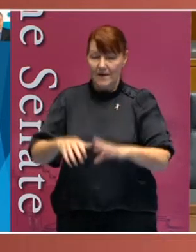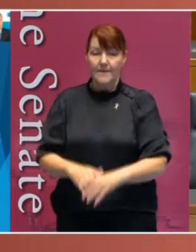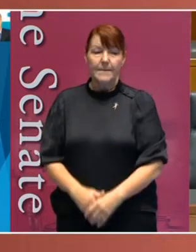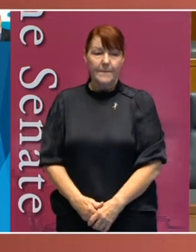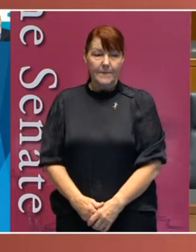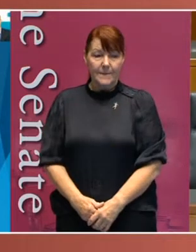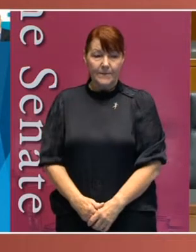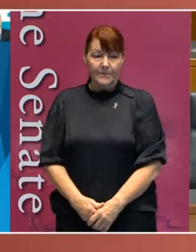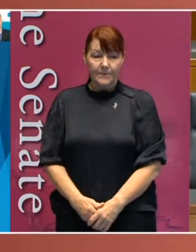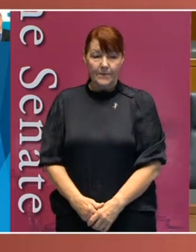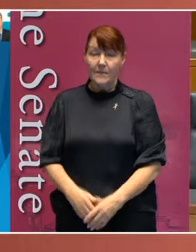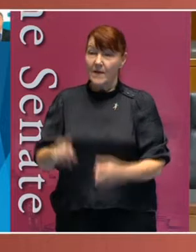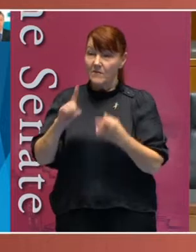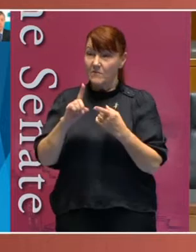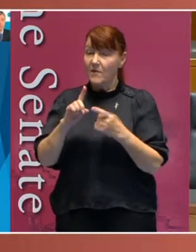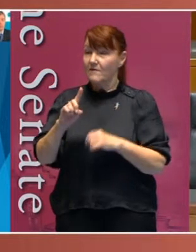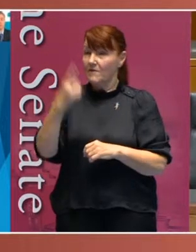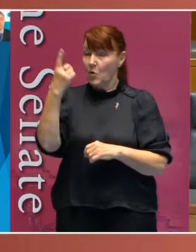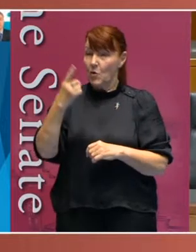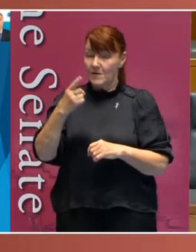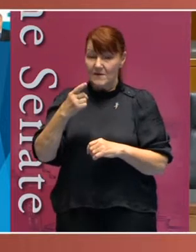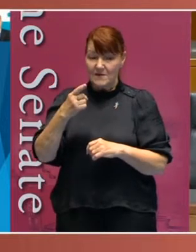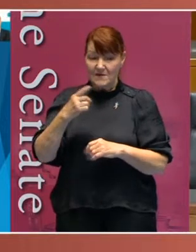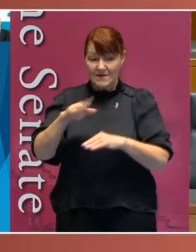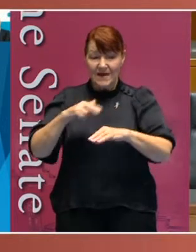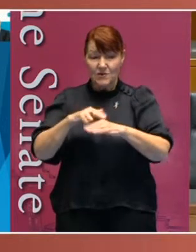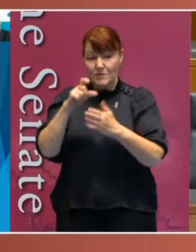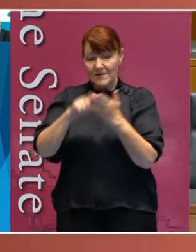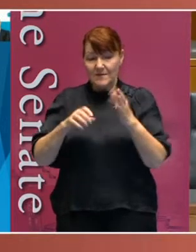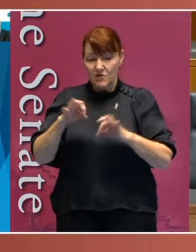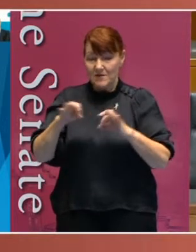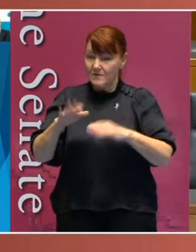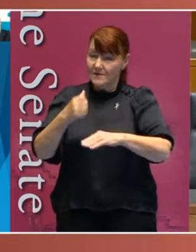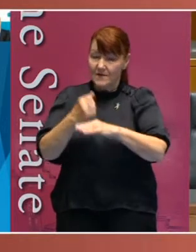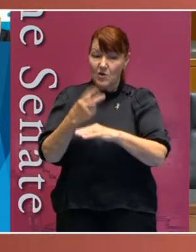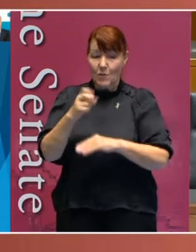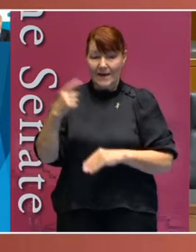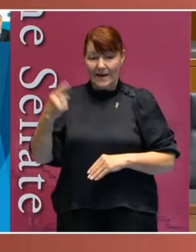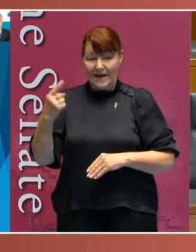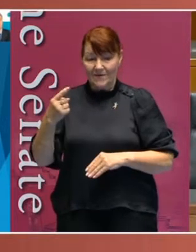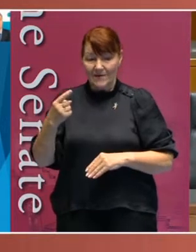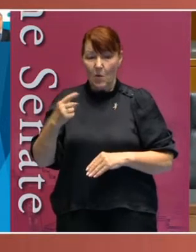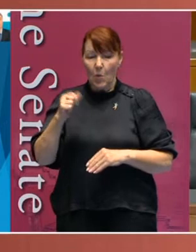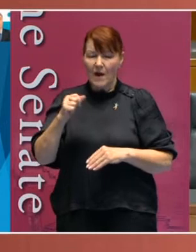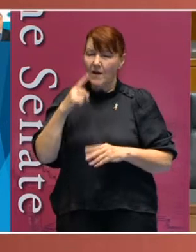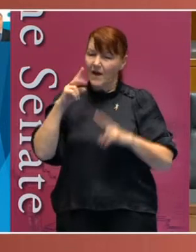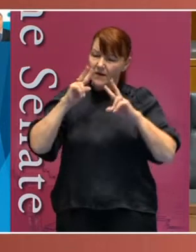The first National Disability Strategy was implemented in 2011 following the completion of the shutout report. And